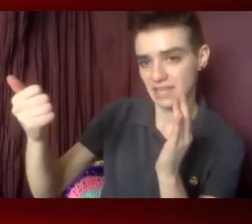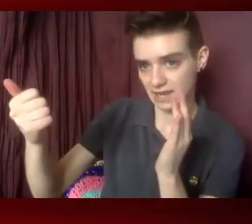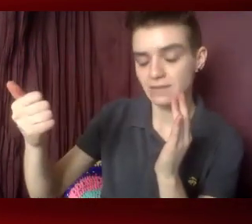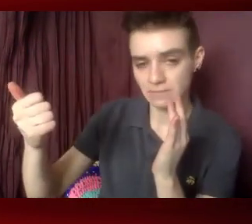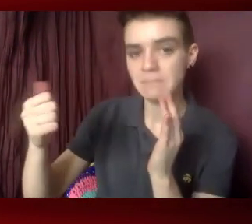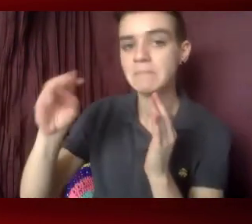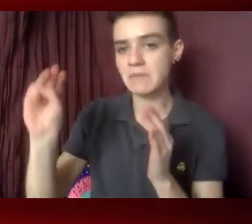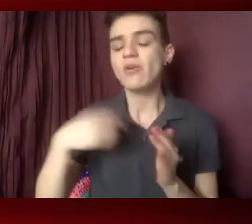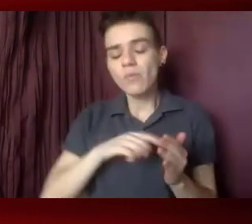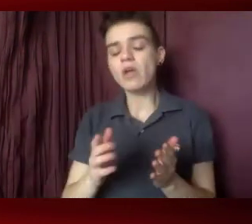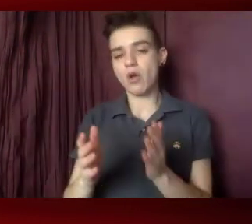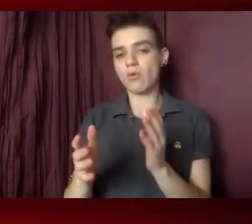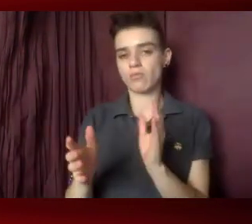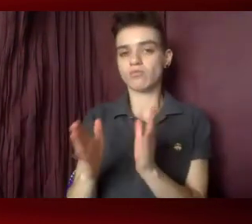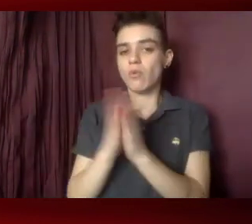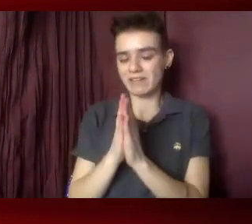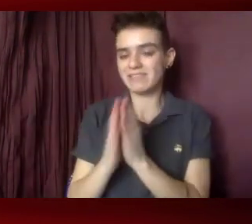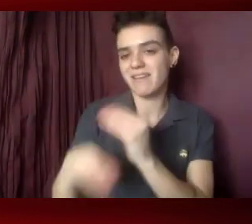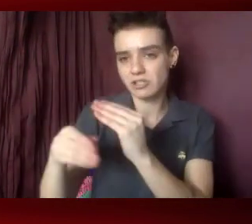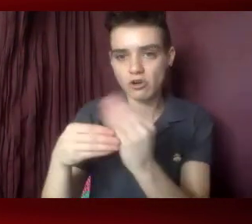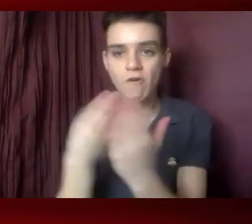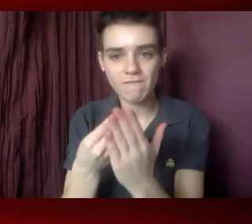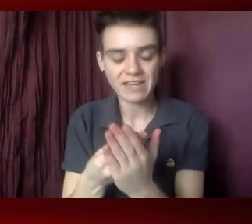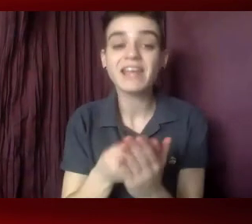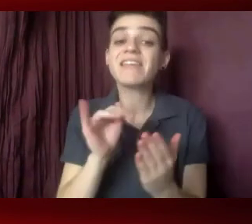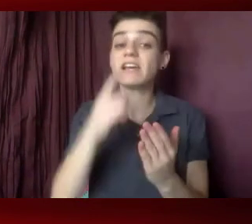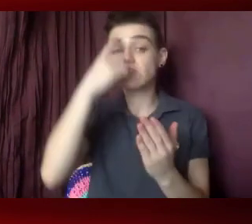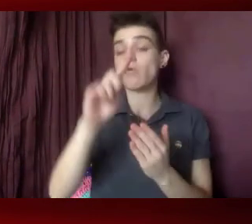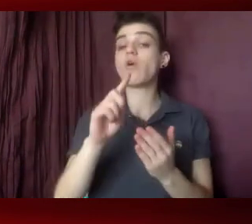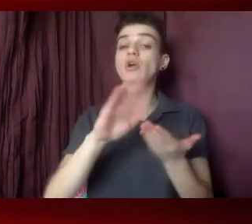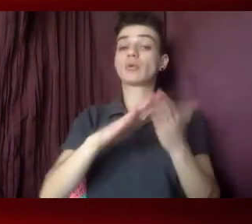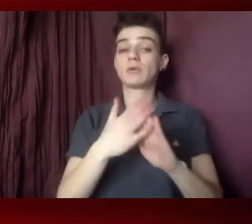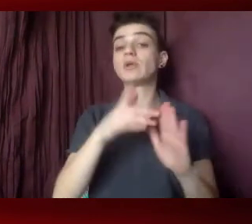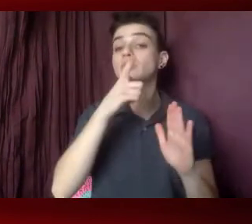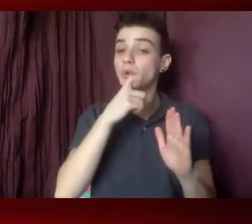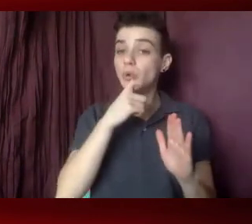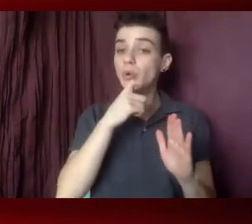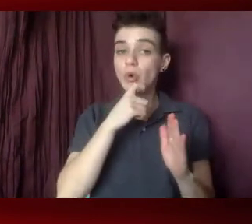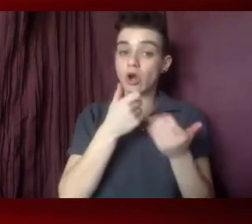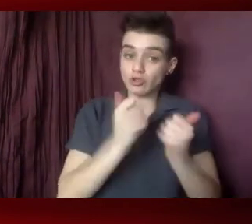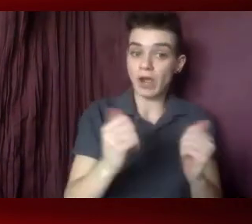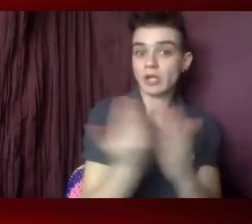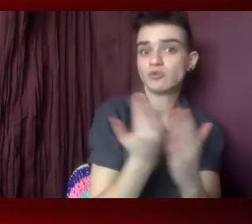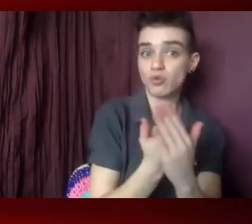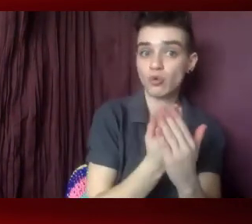support reaching minority communities with novel approaches that are proven to be effective.